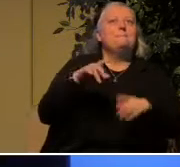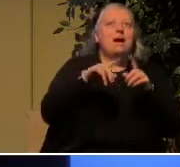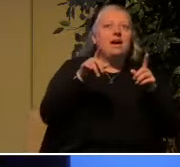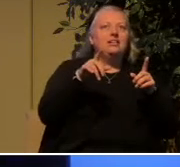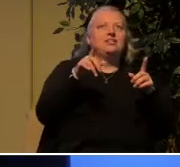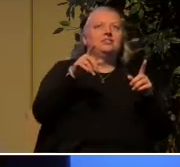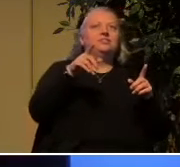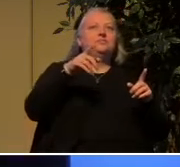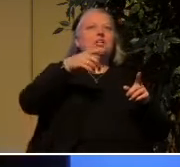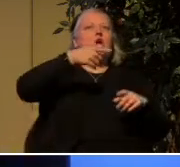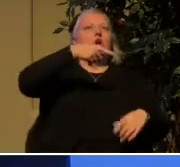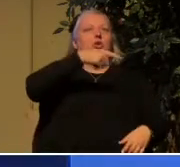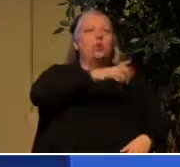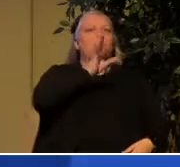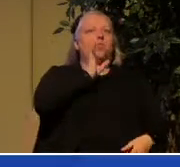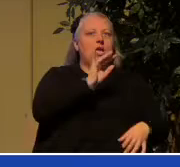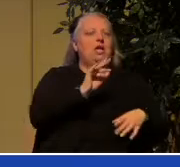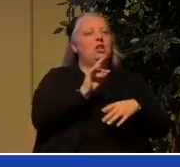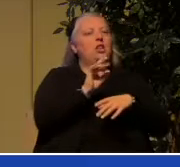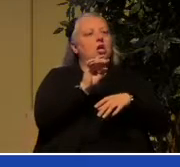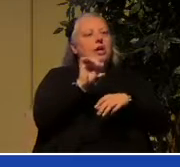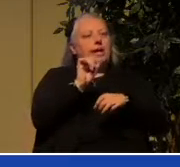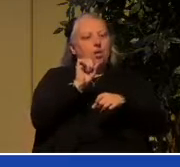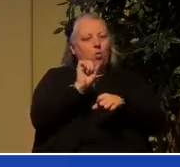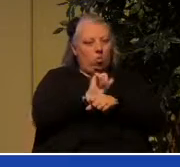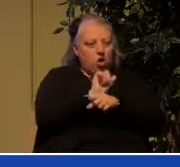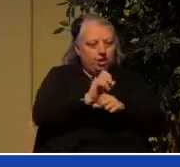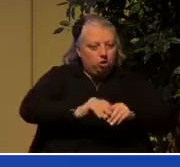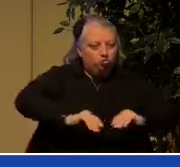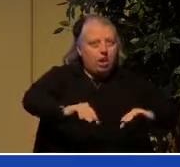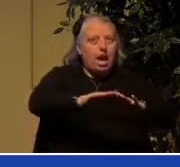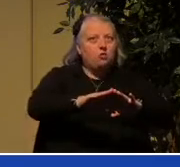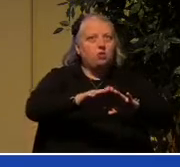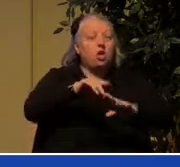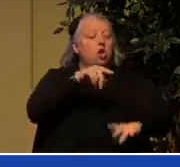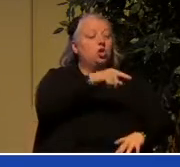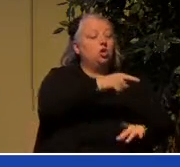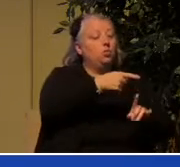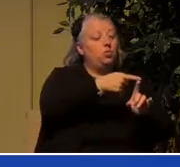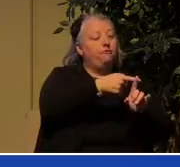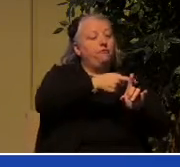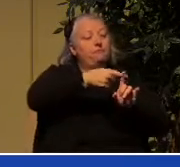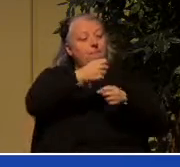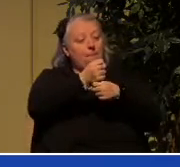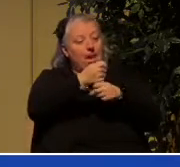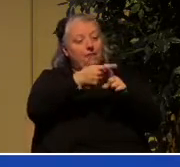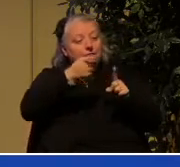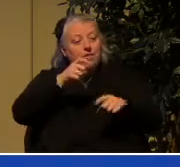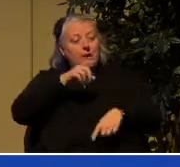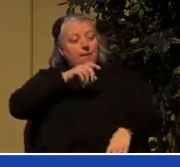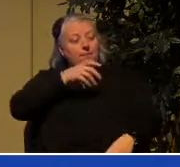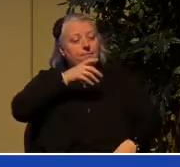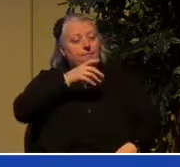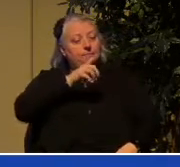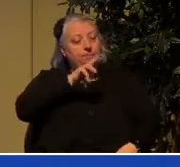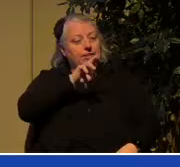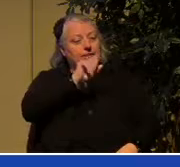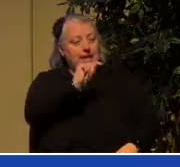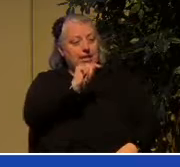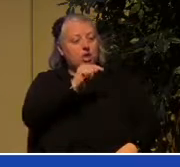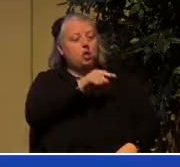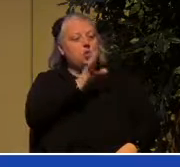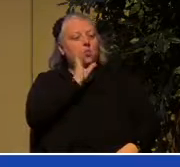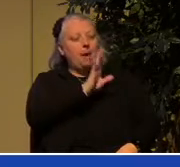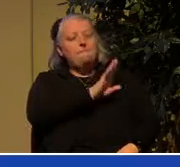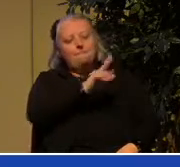We all know that from that day to this, we labor under the curse. And it doesn't matter